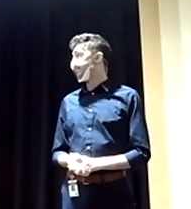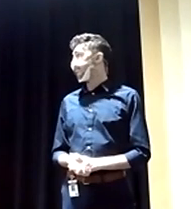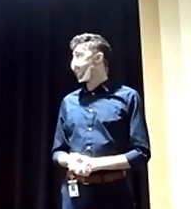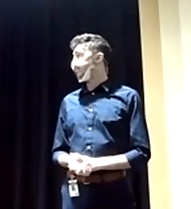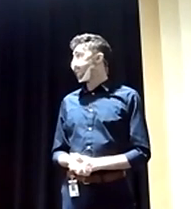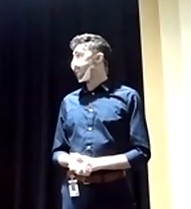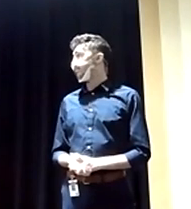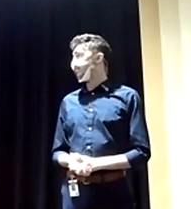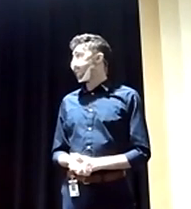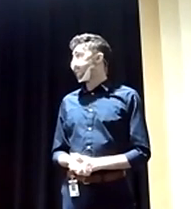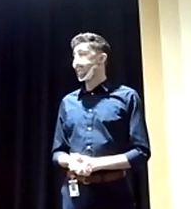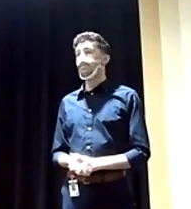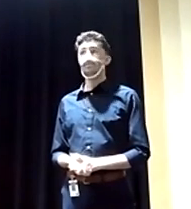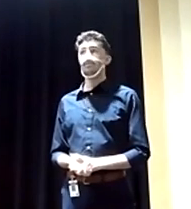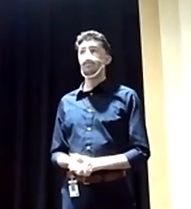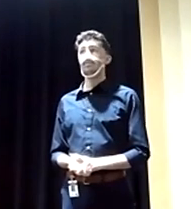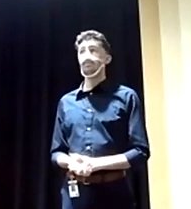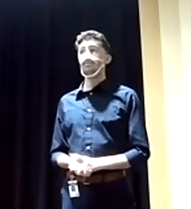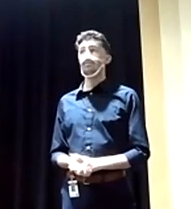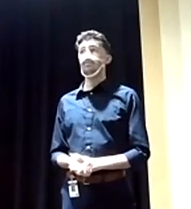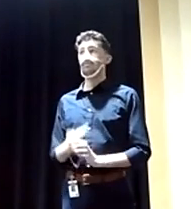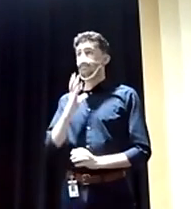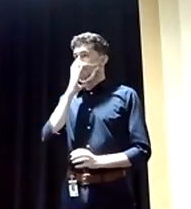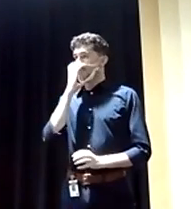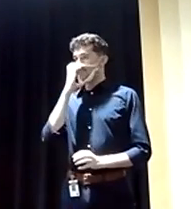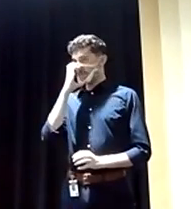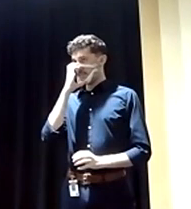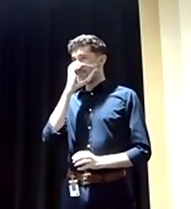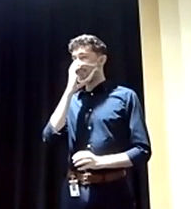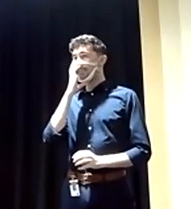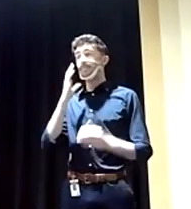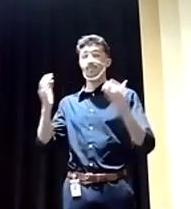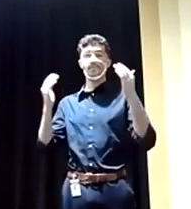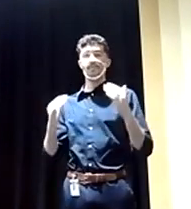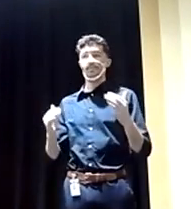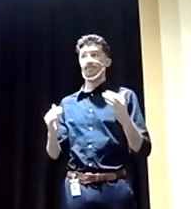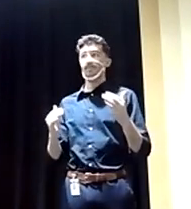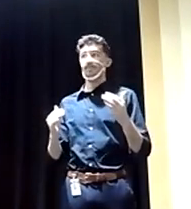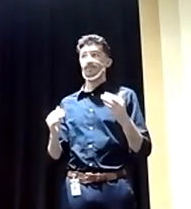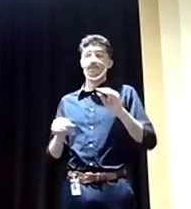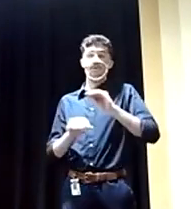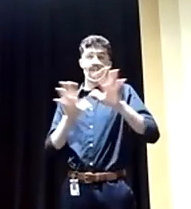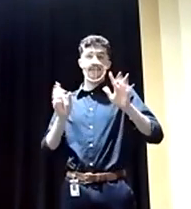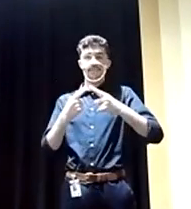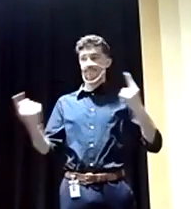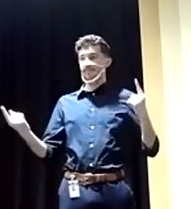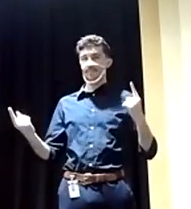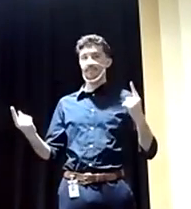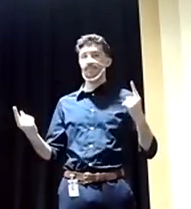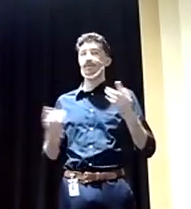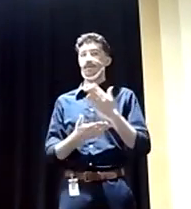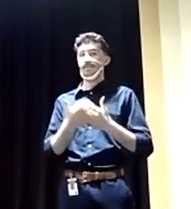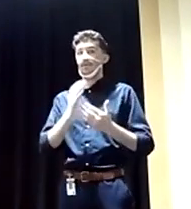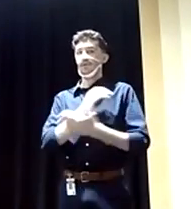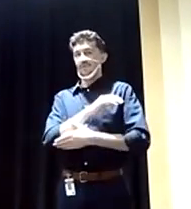I'm sorry. Um, the next question, given how deeply polarized the country has become prior